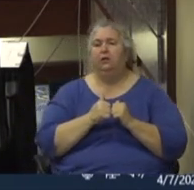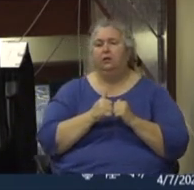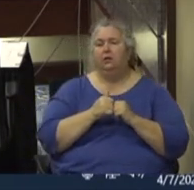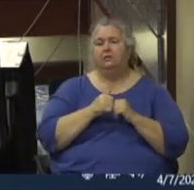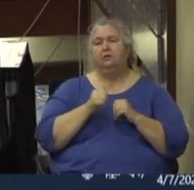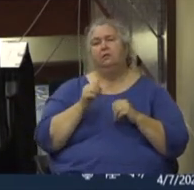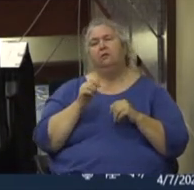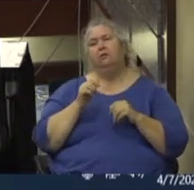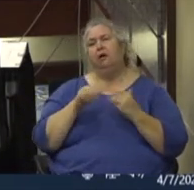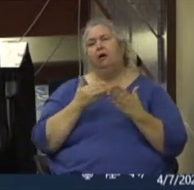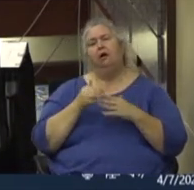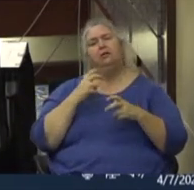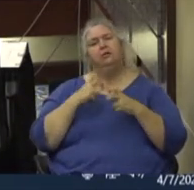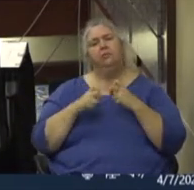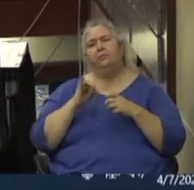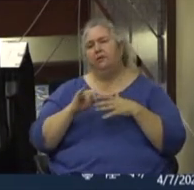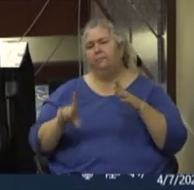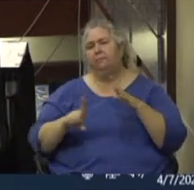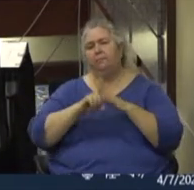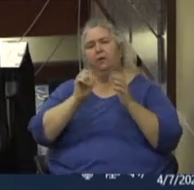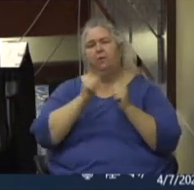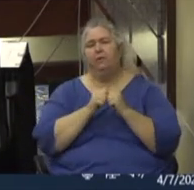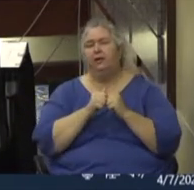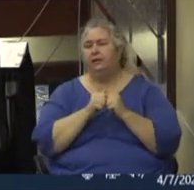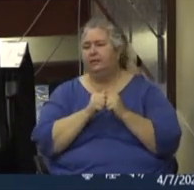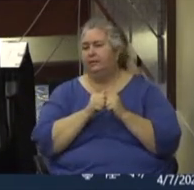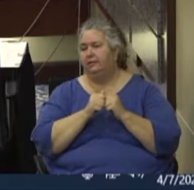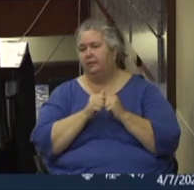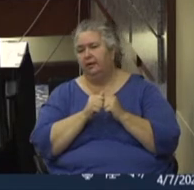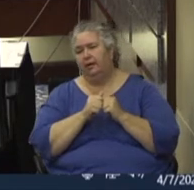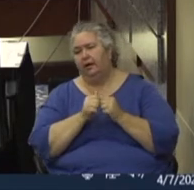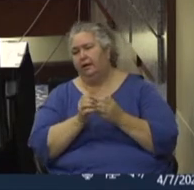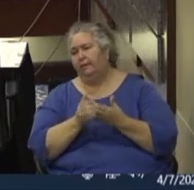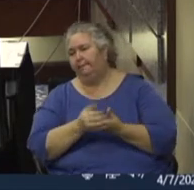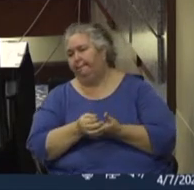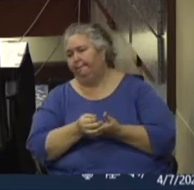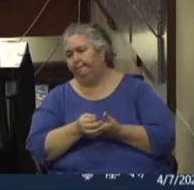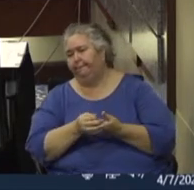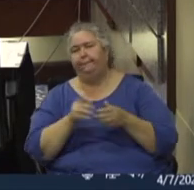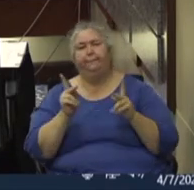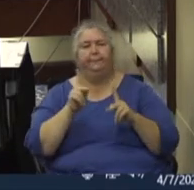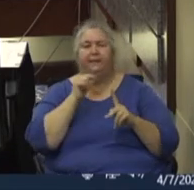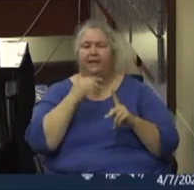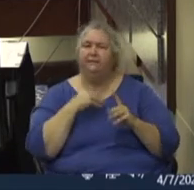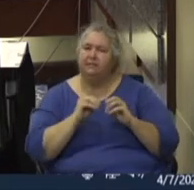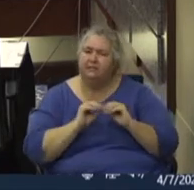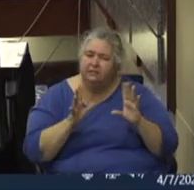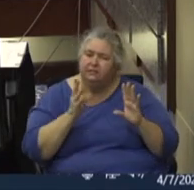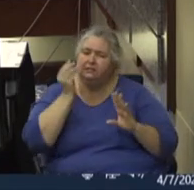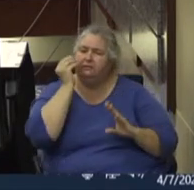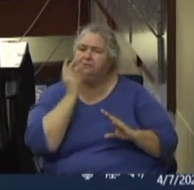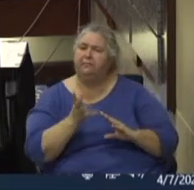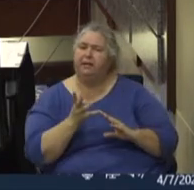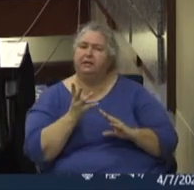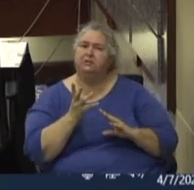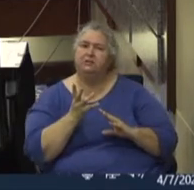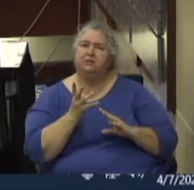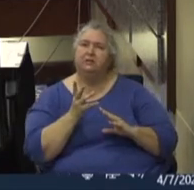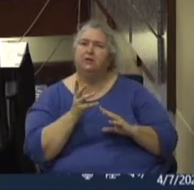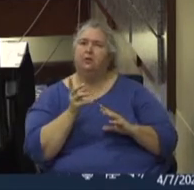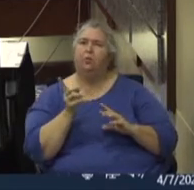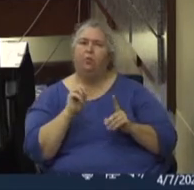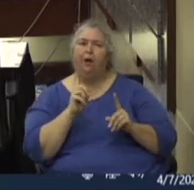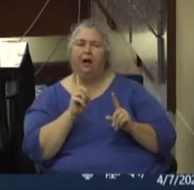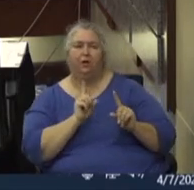all the problems that come from Spanish speakers not having, uh, clear information and, and a pipeline and a place to go.